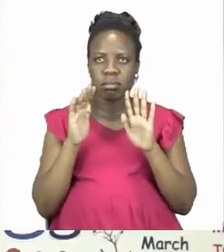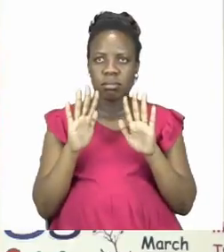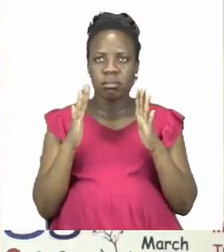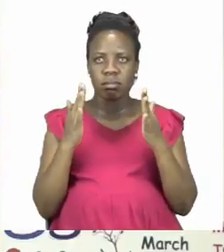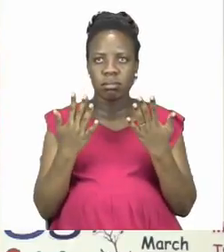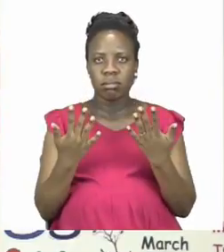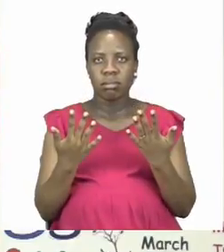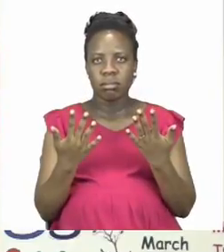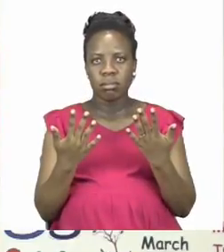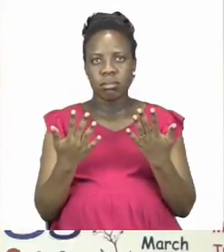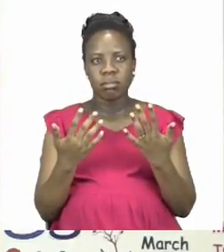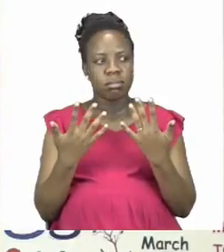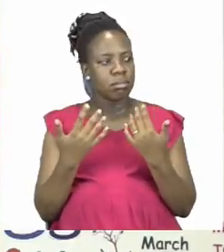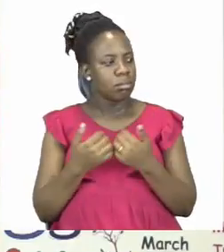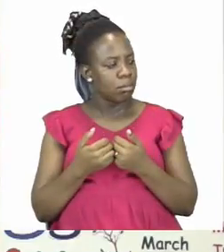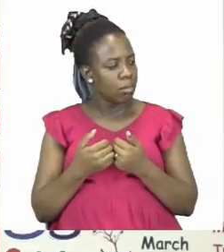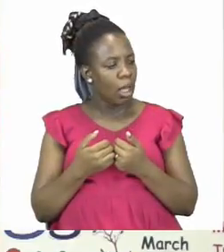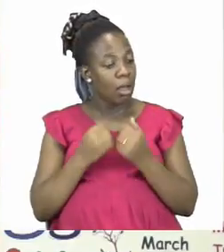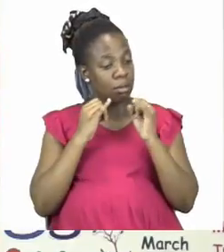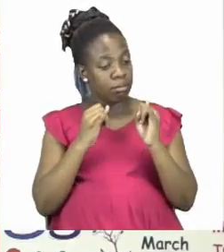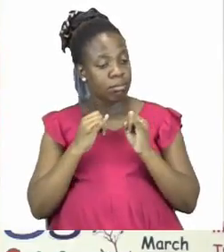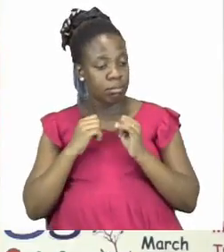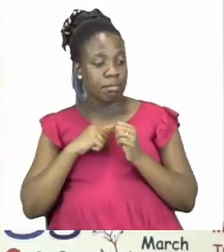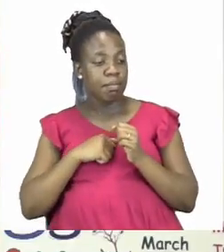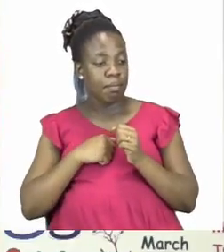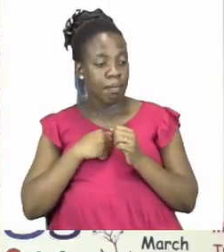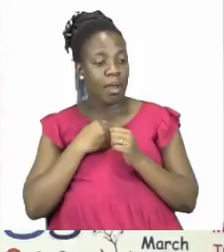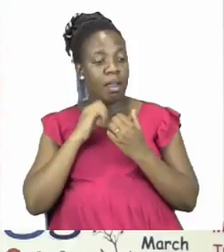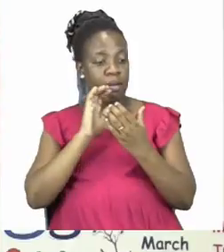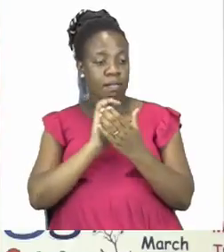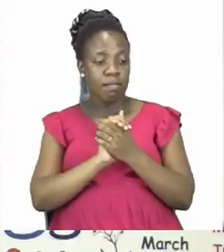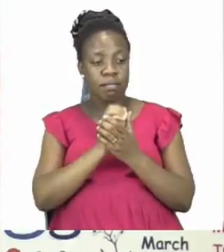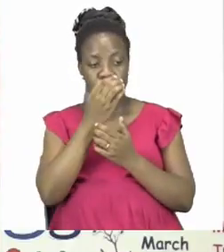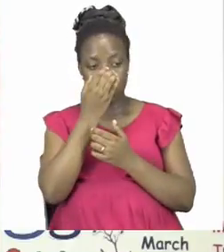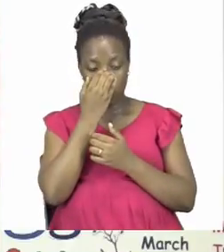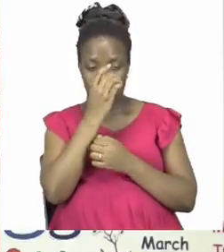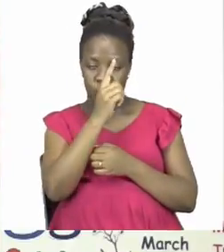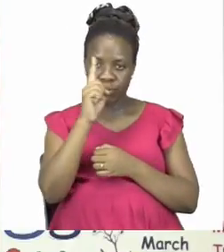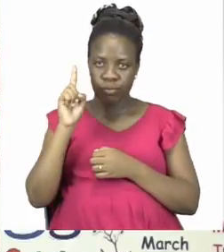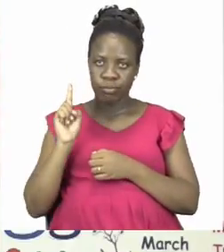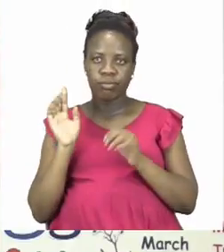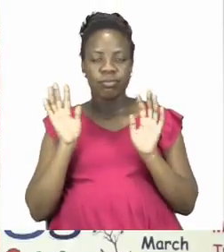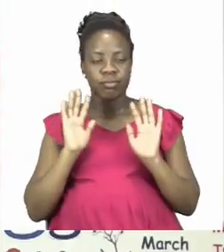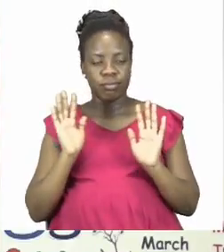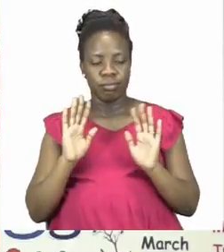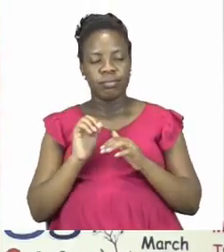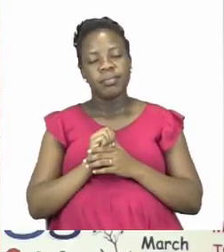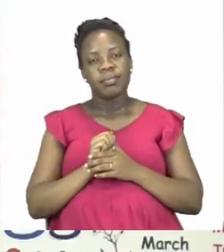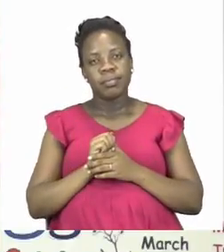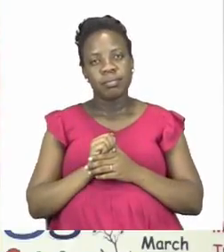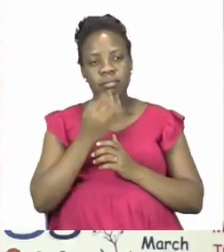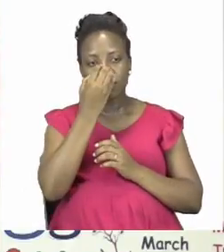everyone I invited my friend Zosie to come along and say goodbye with me. So will you help me call Zosie?